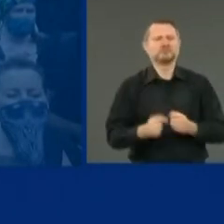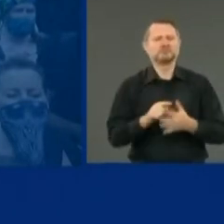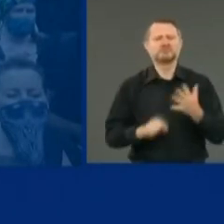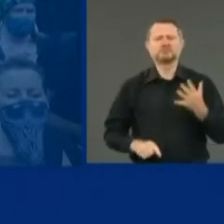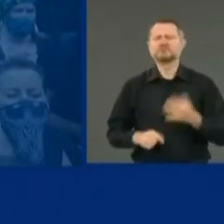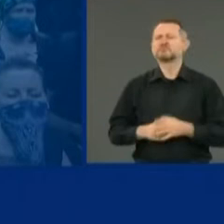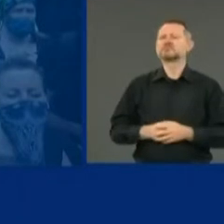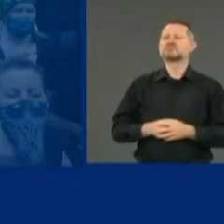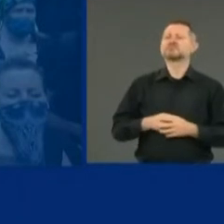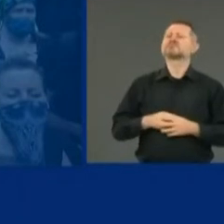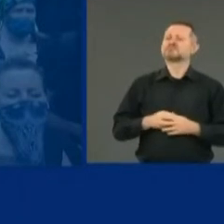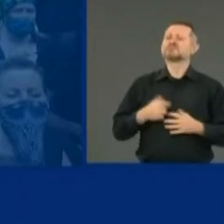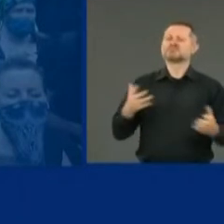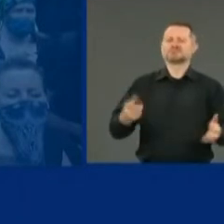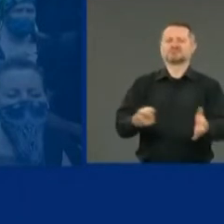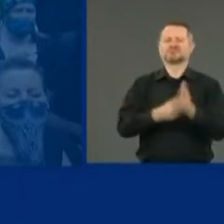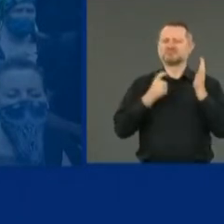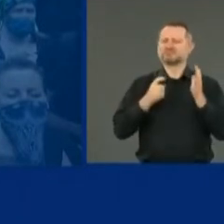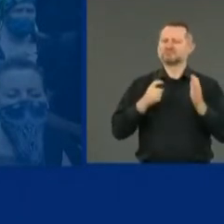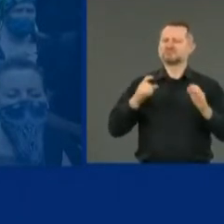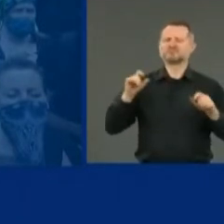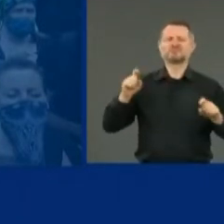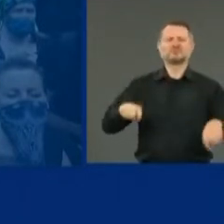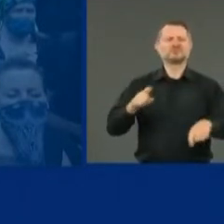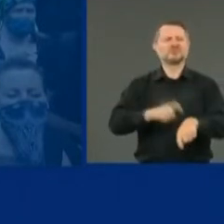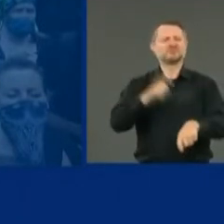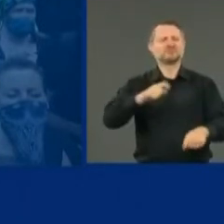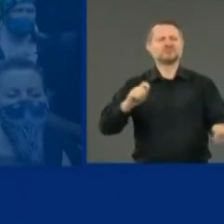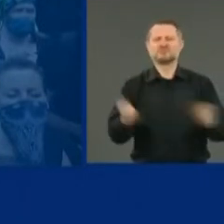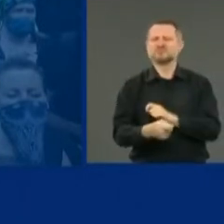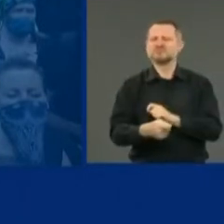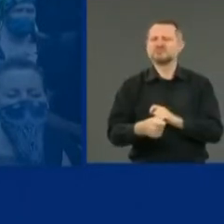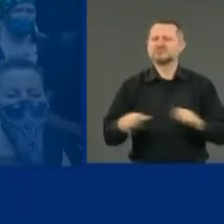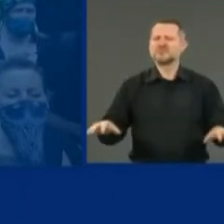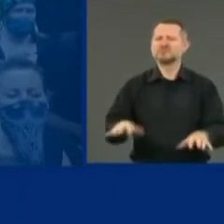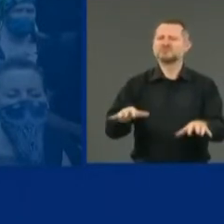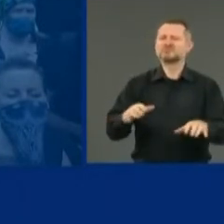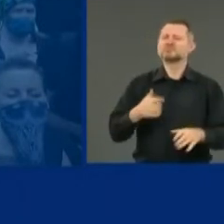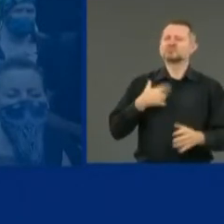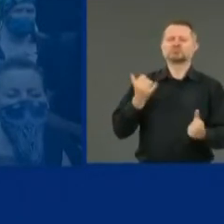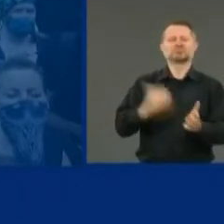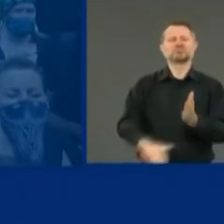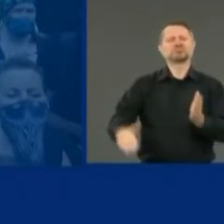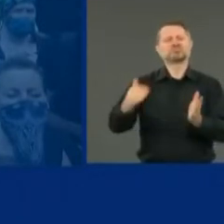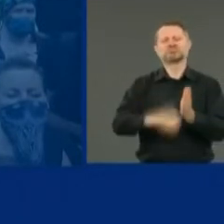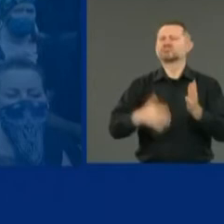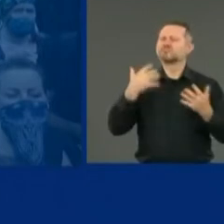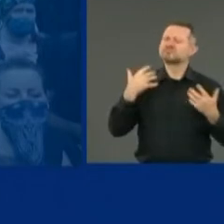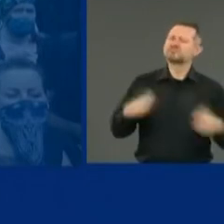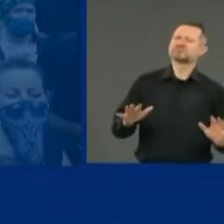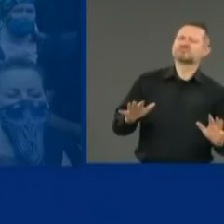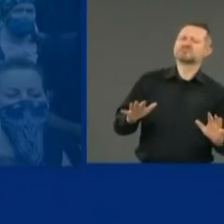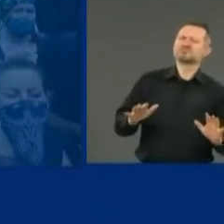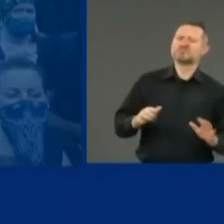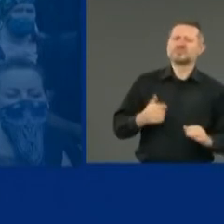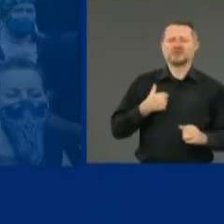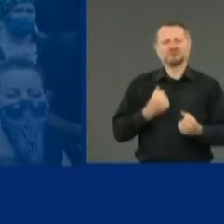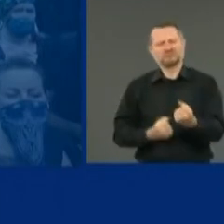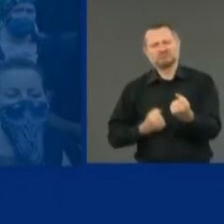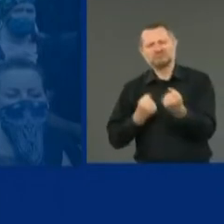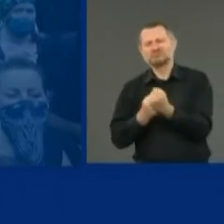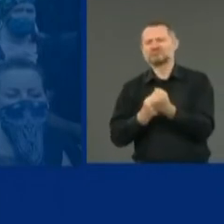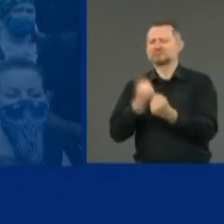And there should be change. And I said from day one that I figuratively stand with the